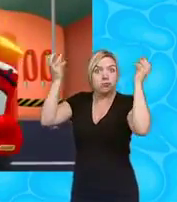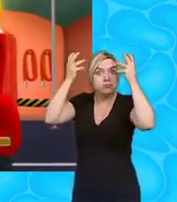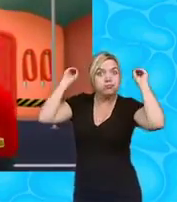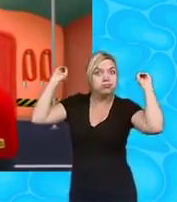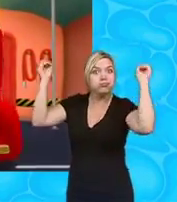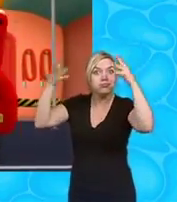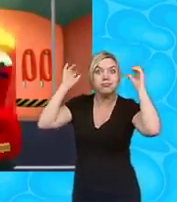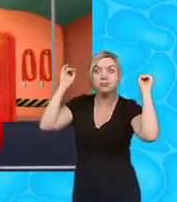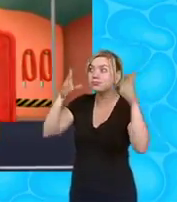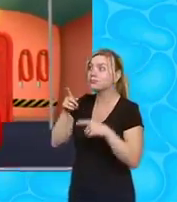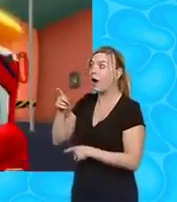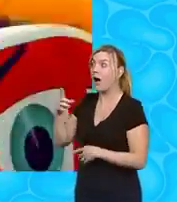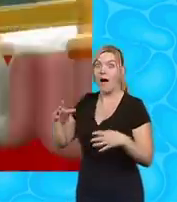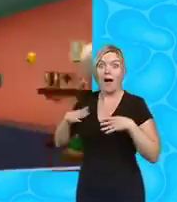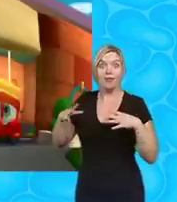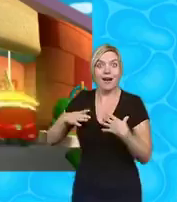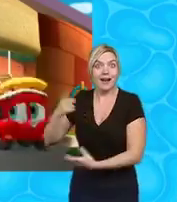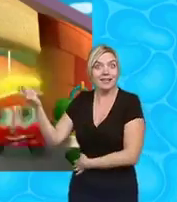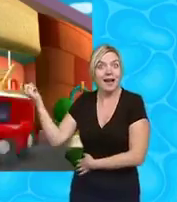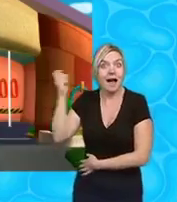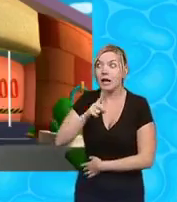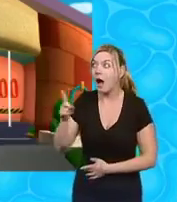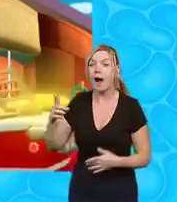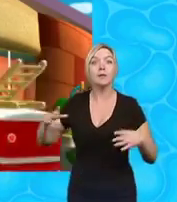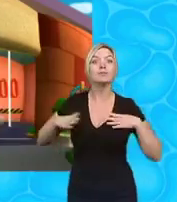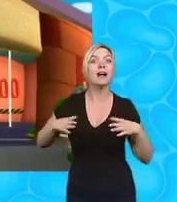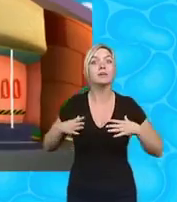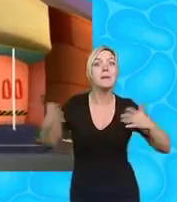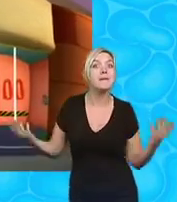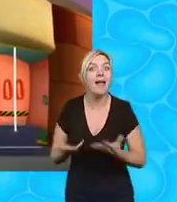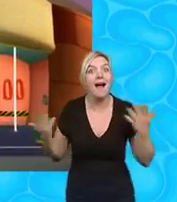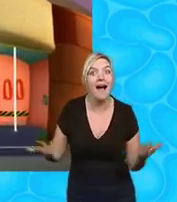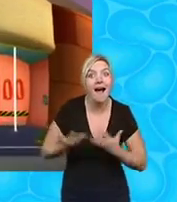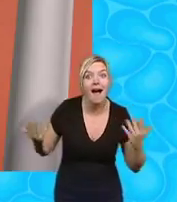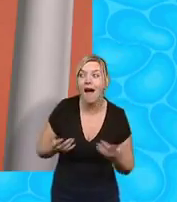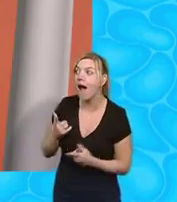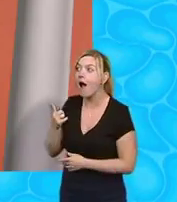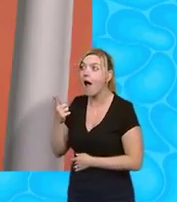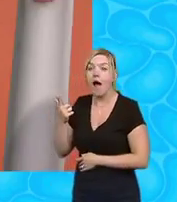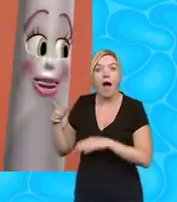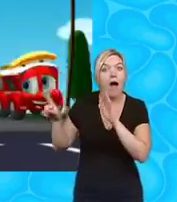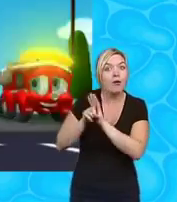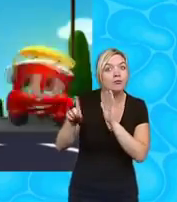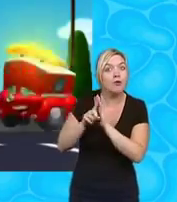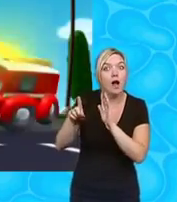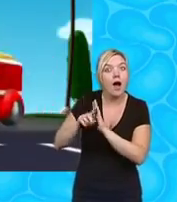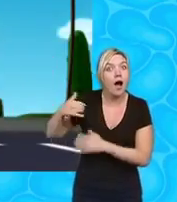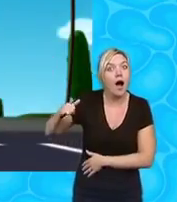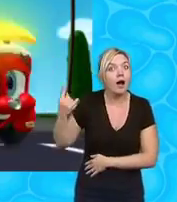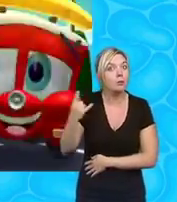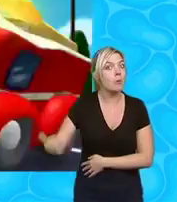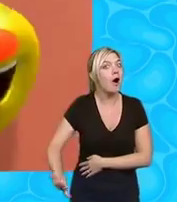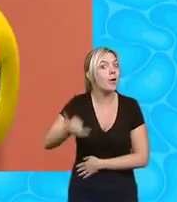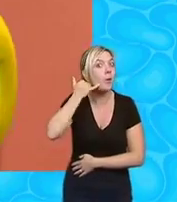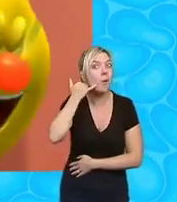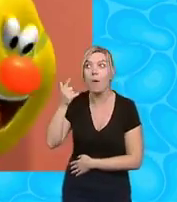the fire engine here comes Finley it's time to play ring ring ring somebody's